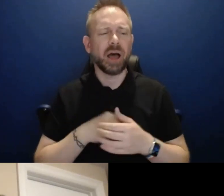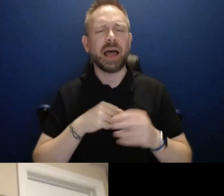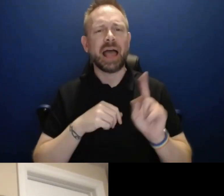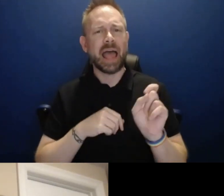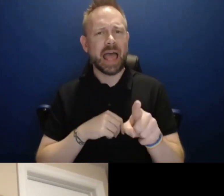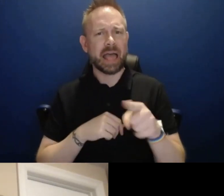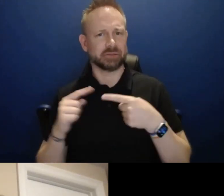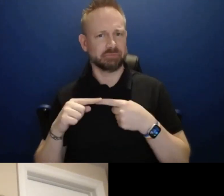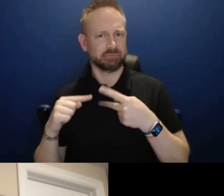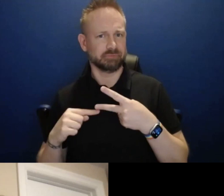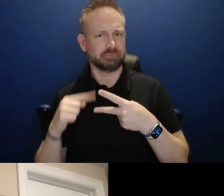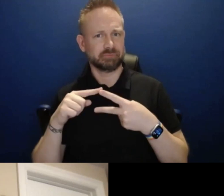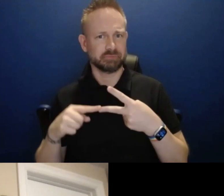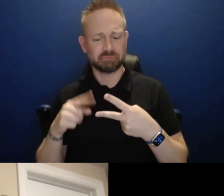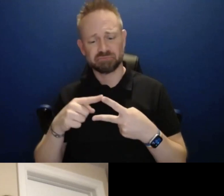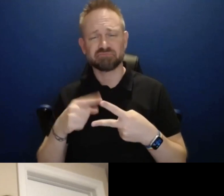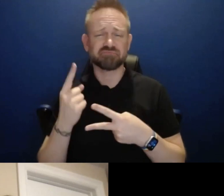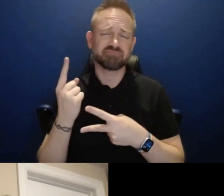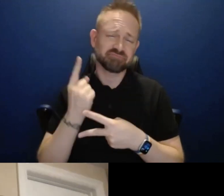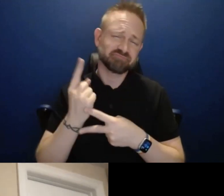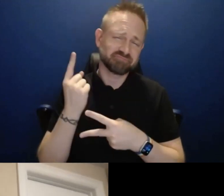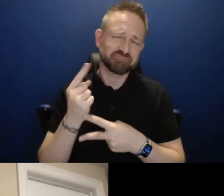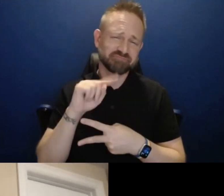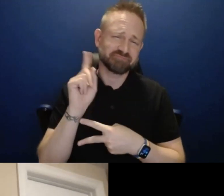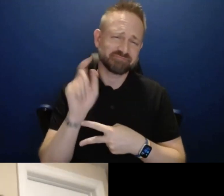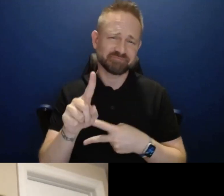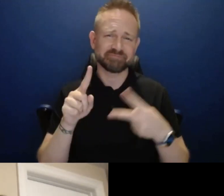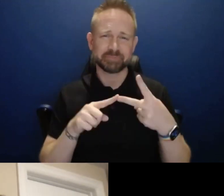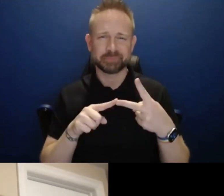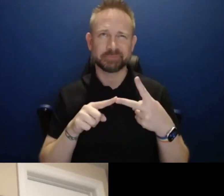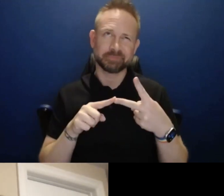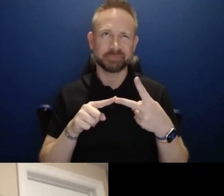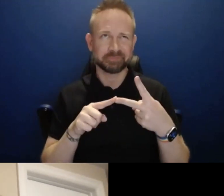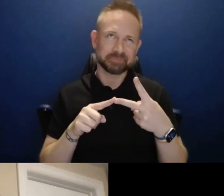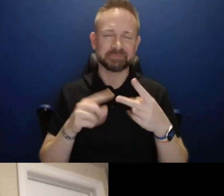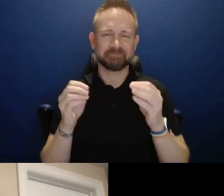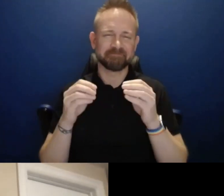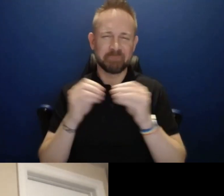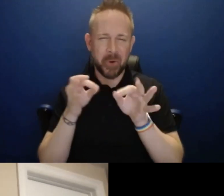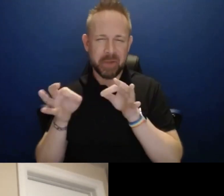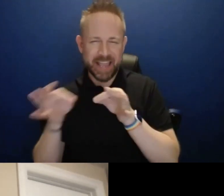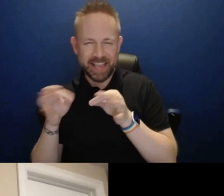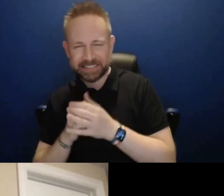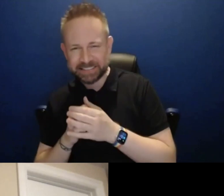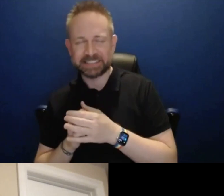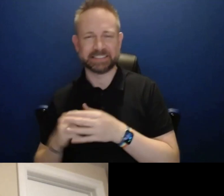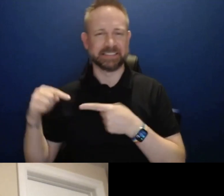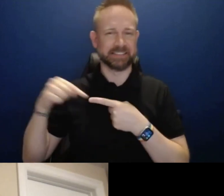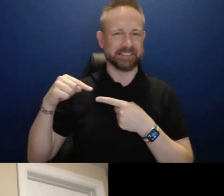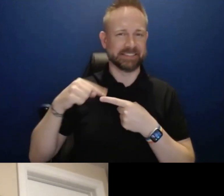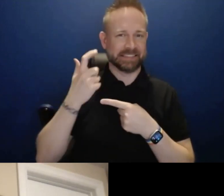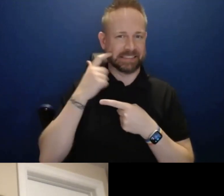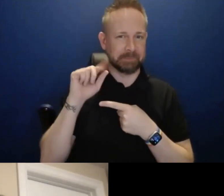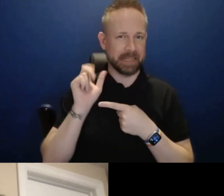One of them is fairly straightforward. The second one is, I believe a little bit more faceted. So I will start with rather the simple one.